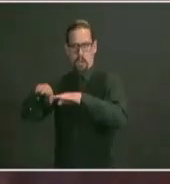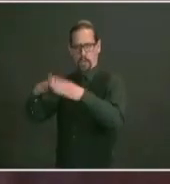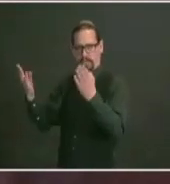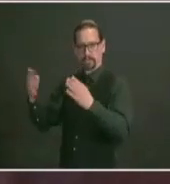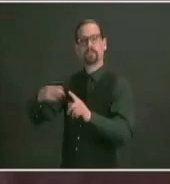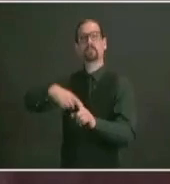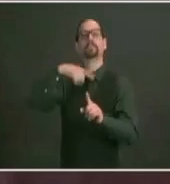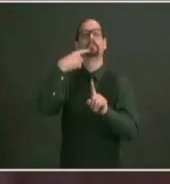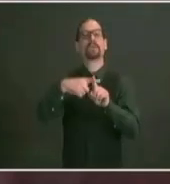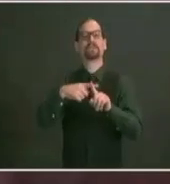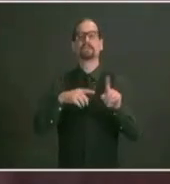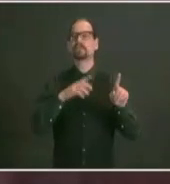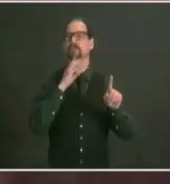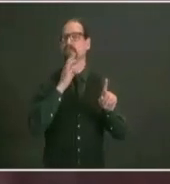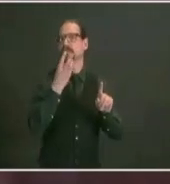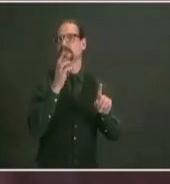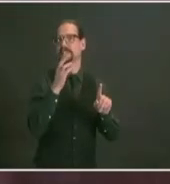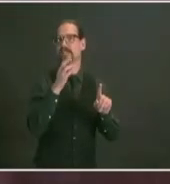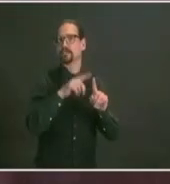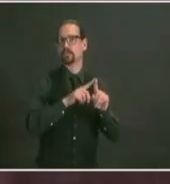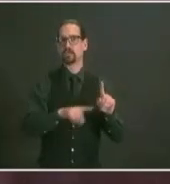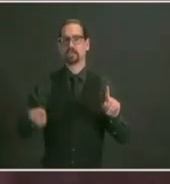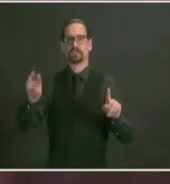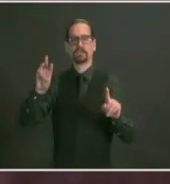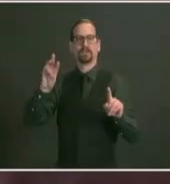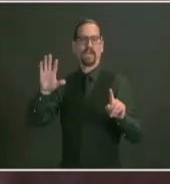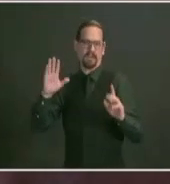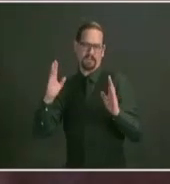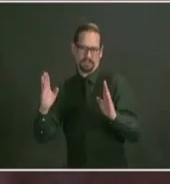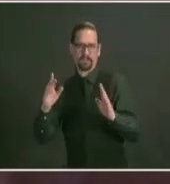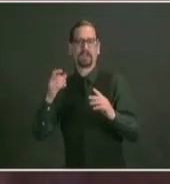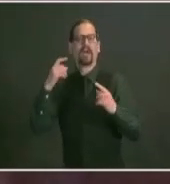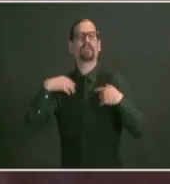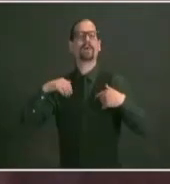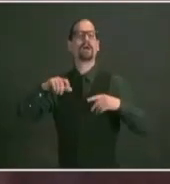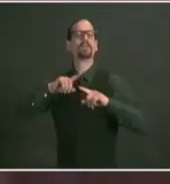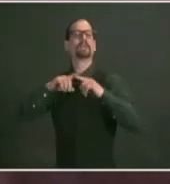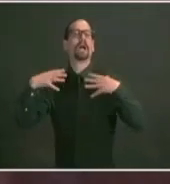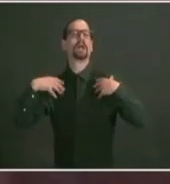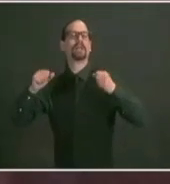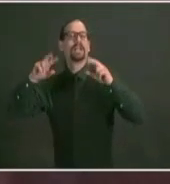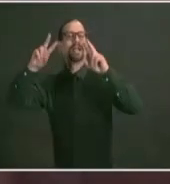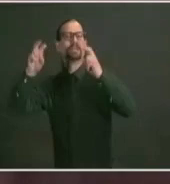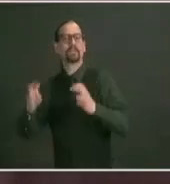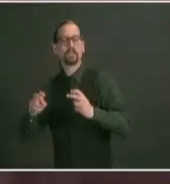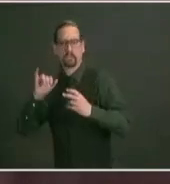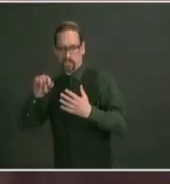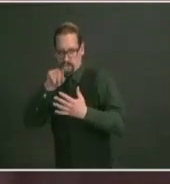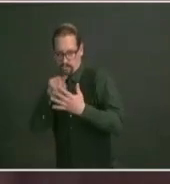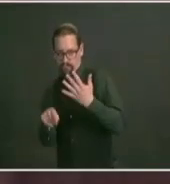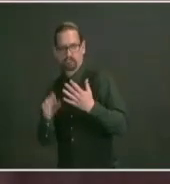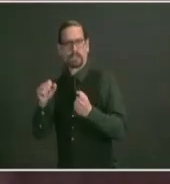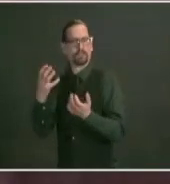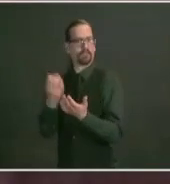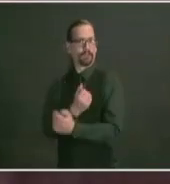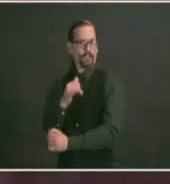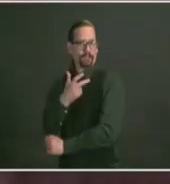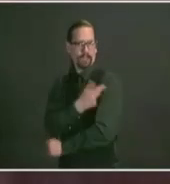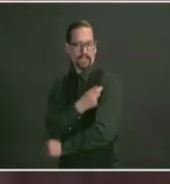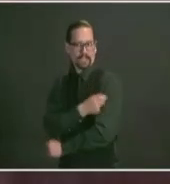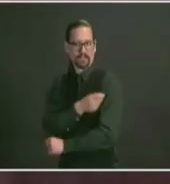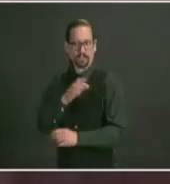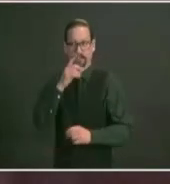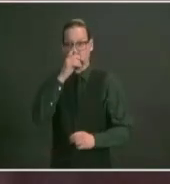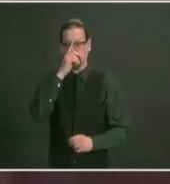this was great news because this meant that we'd vaccinated in excess of 80 percent of rhode islanders that are 65